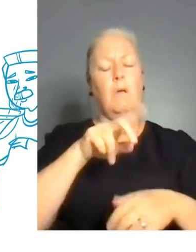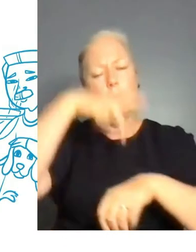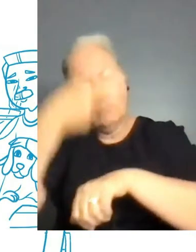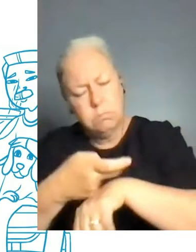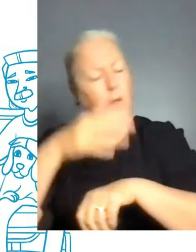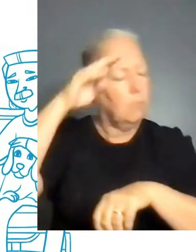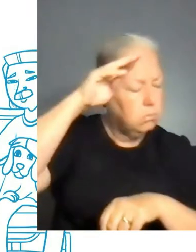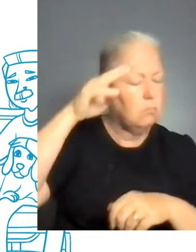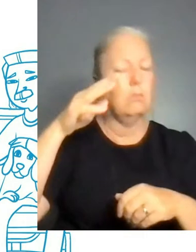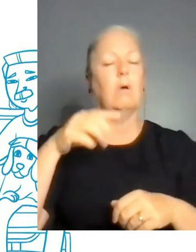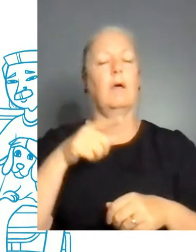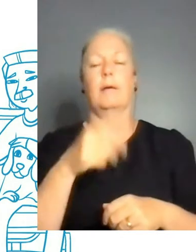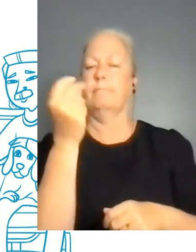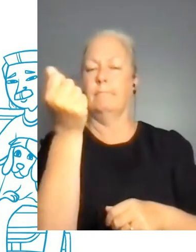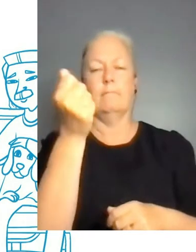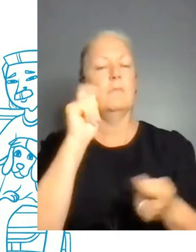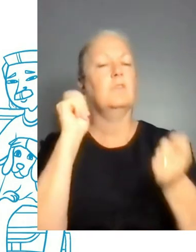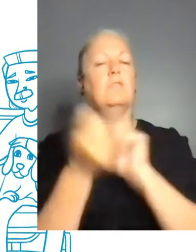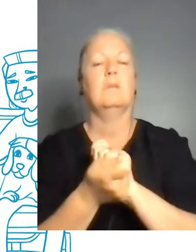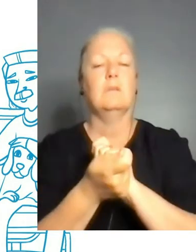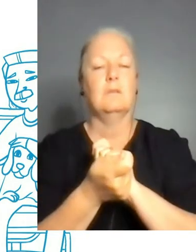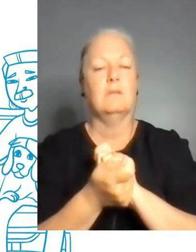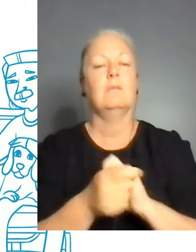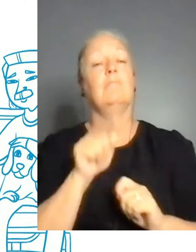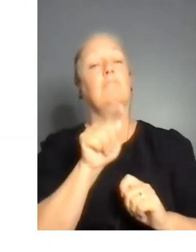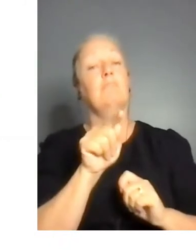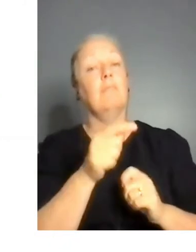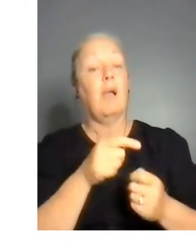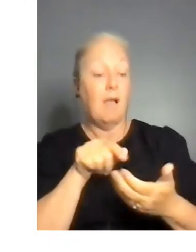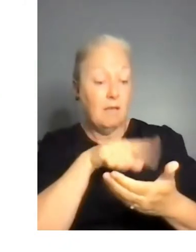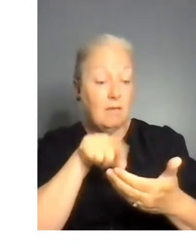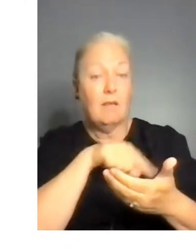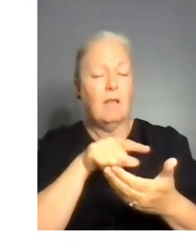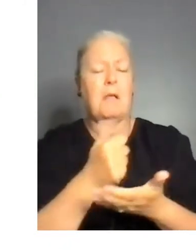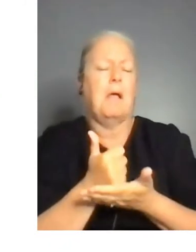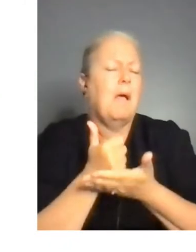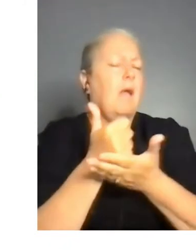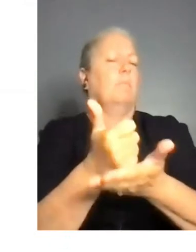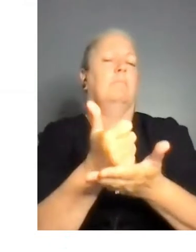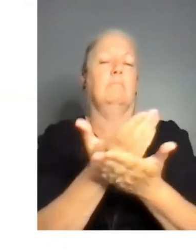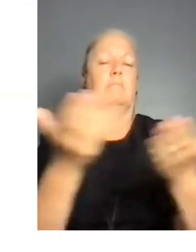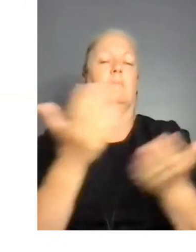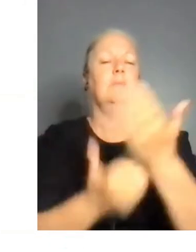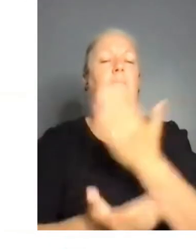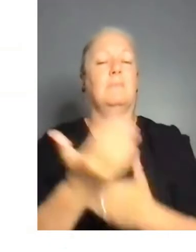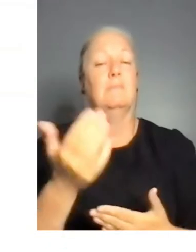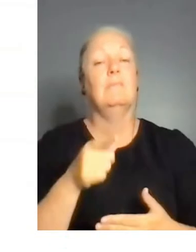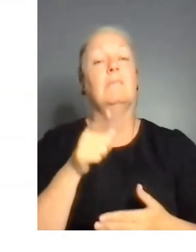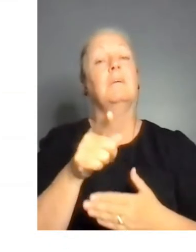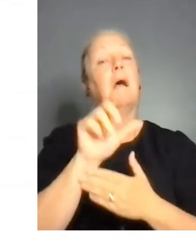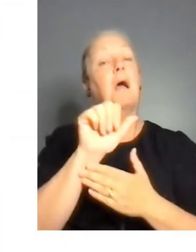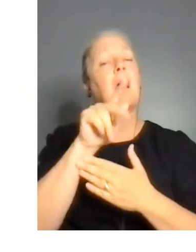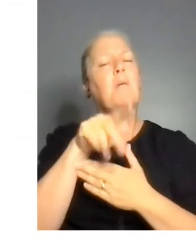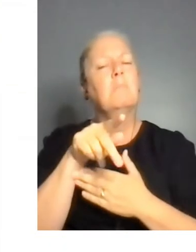empowers people with disabilities and their close ones globally. The online platform is a place to find information,